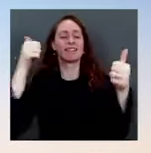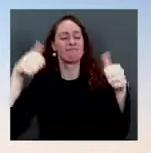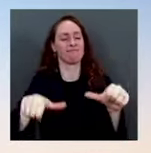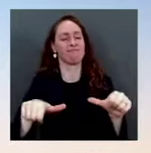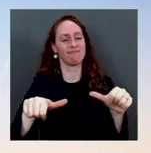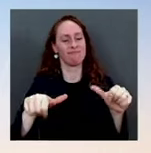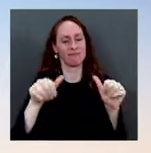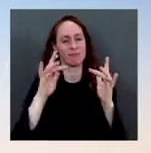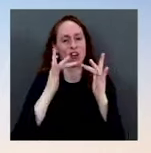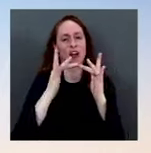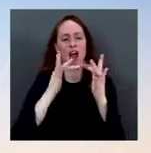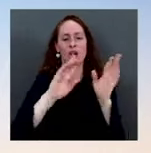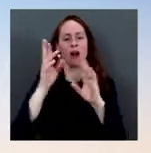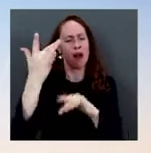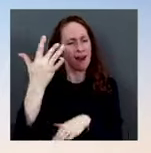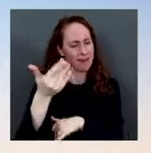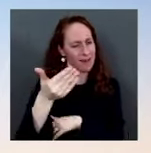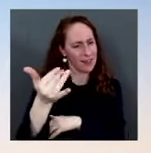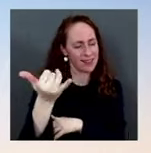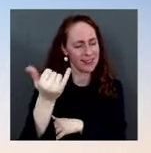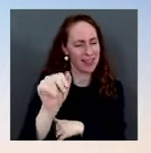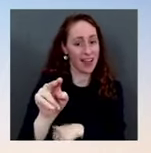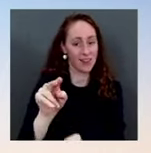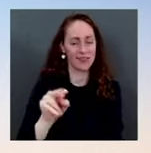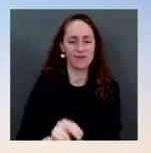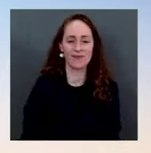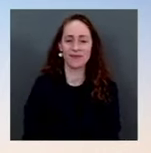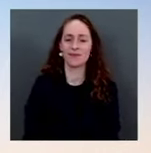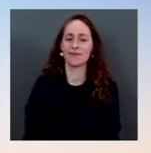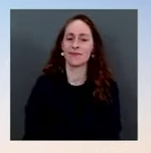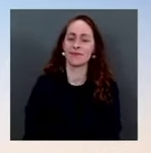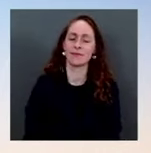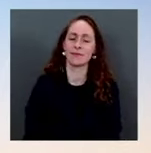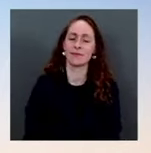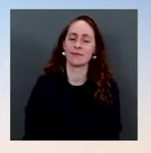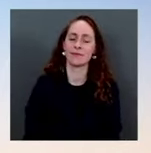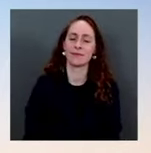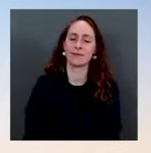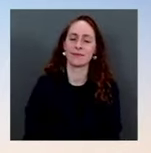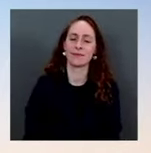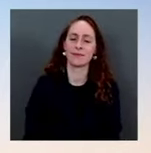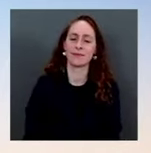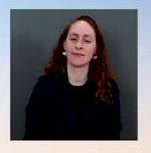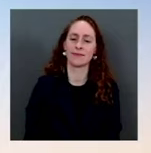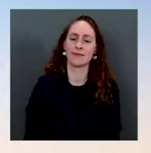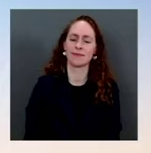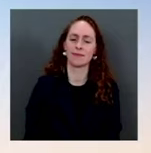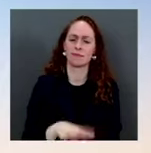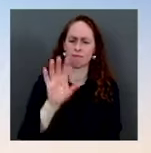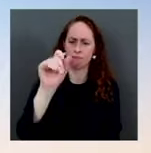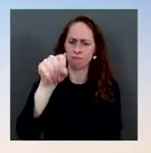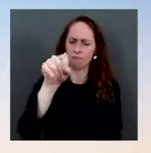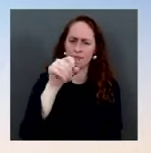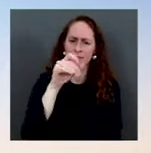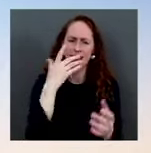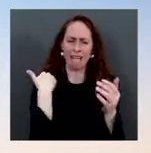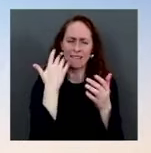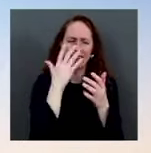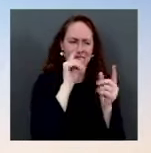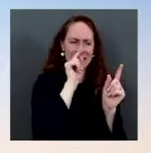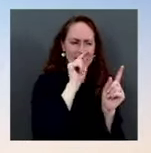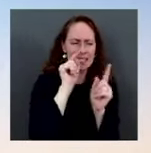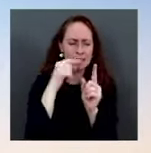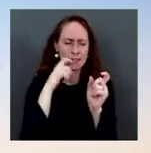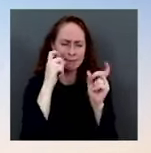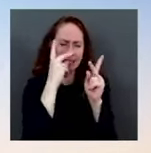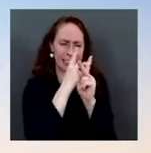order that is we are working through all those very important details right now so dr fauci said today that it's going to be a matter of a couple of weeks when we start to